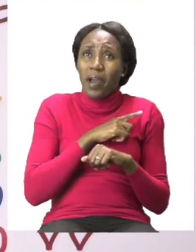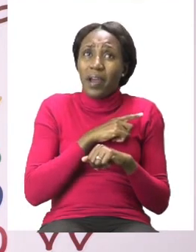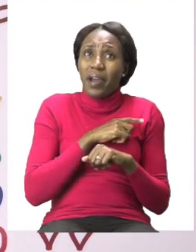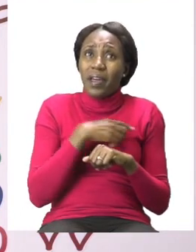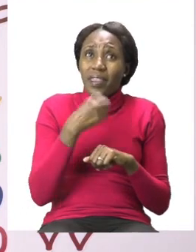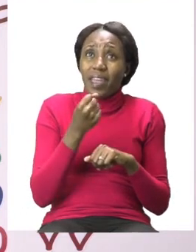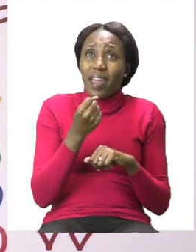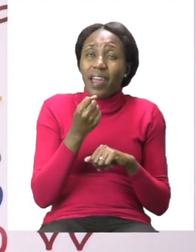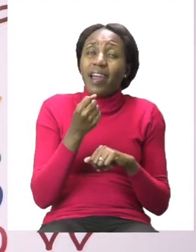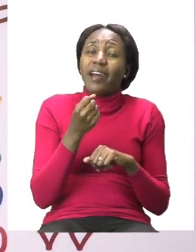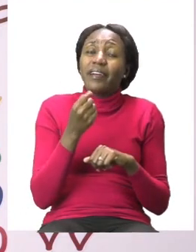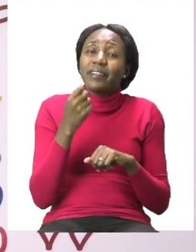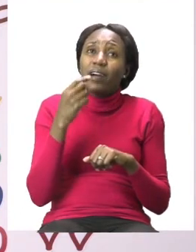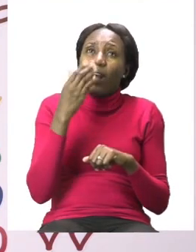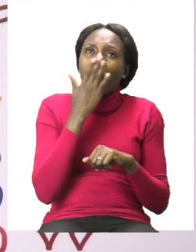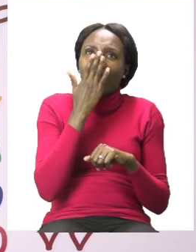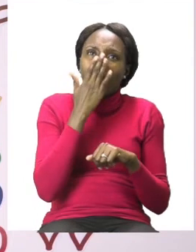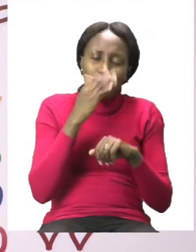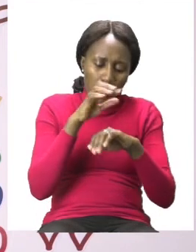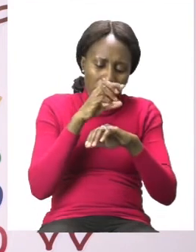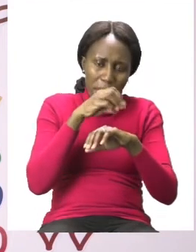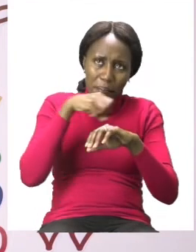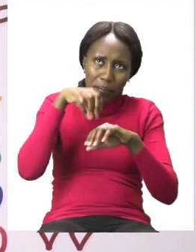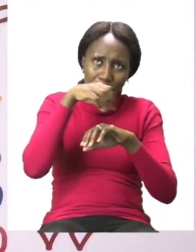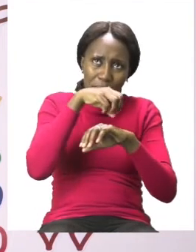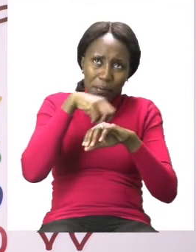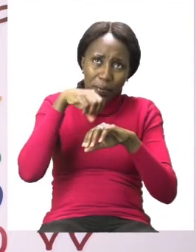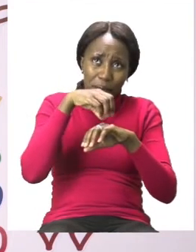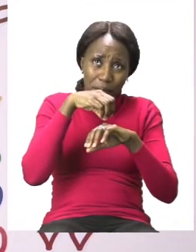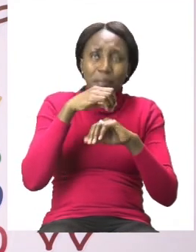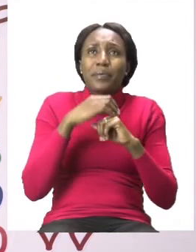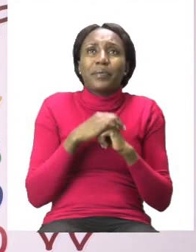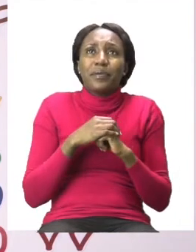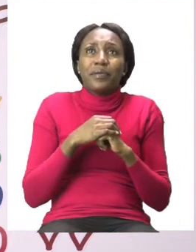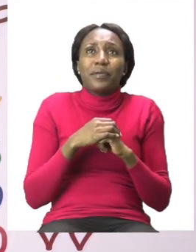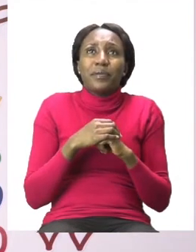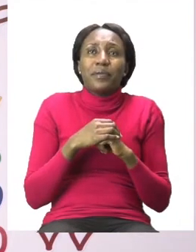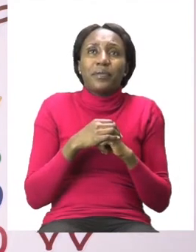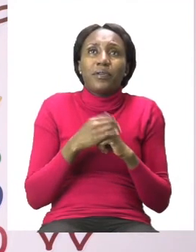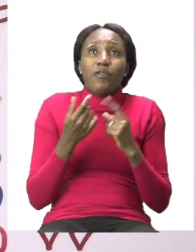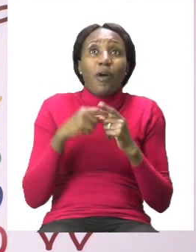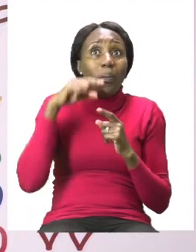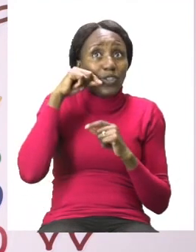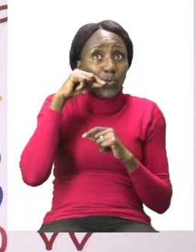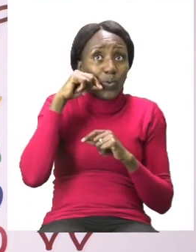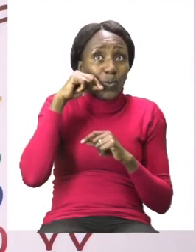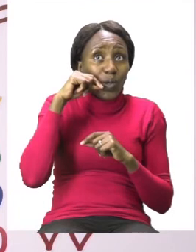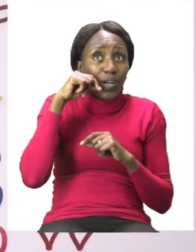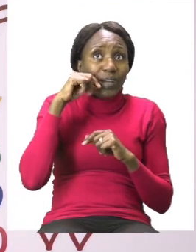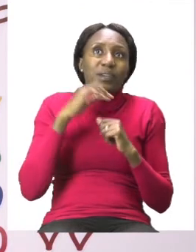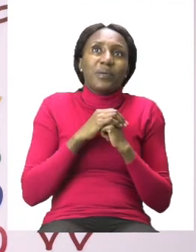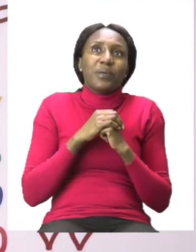icing on top and the icing is made out of sugar. It also has little sprinkles on it